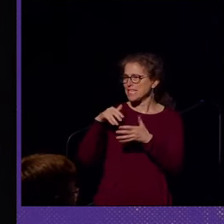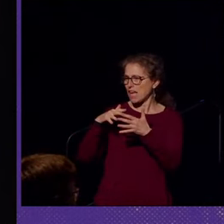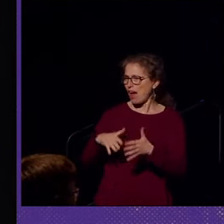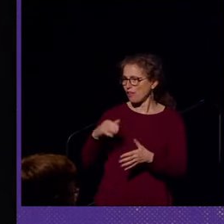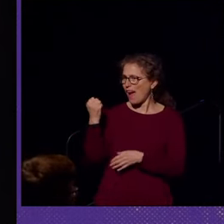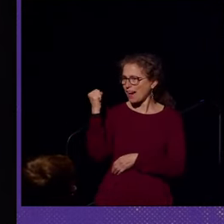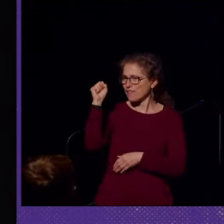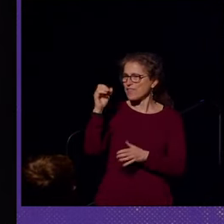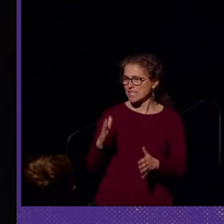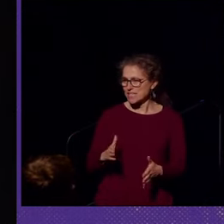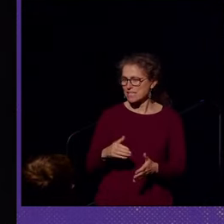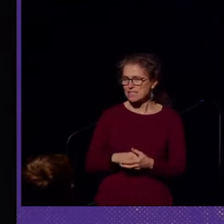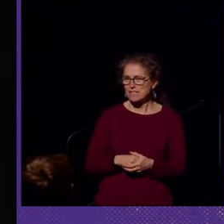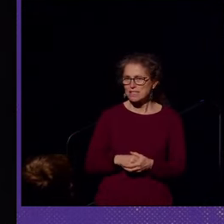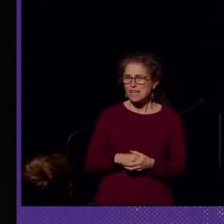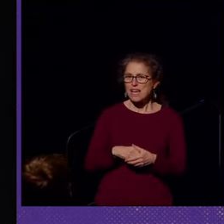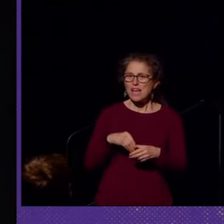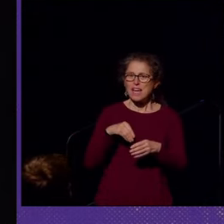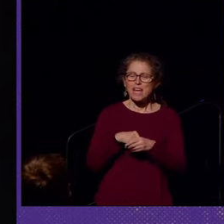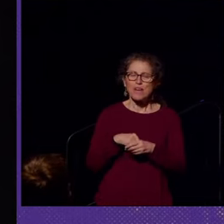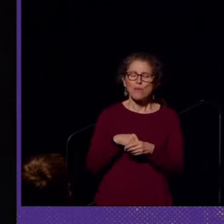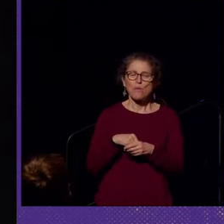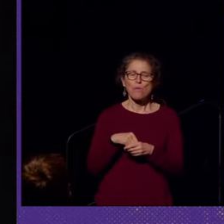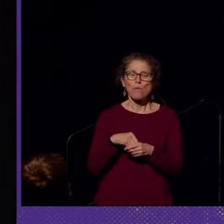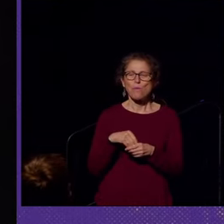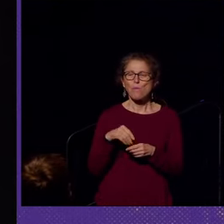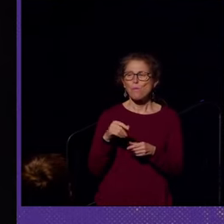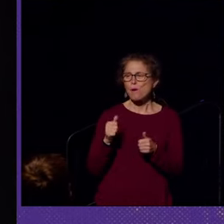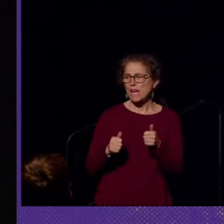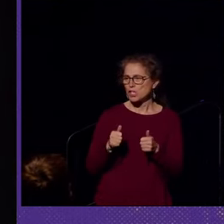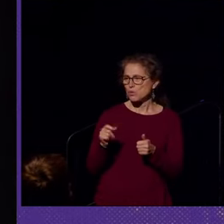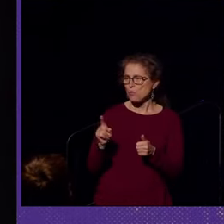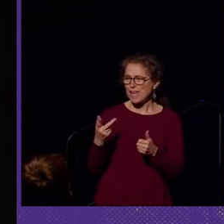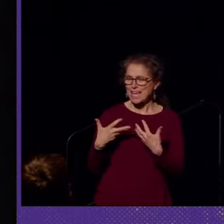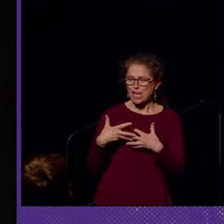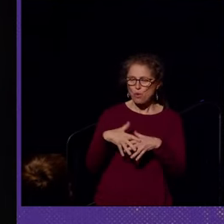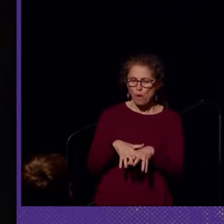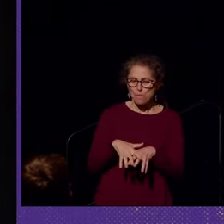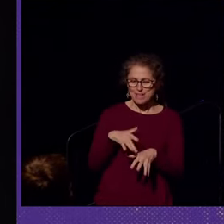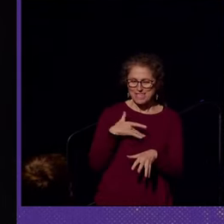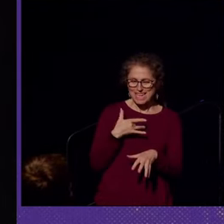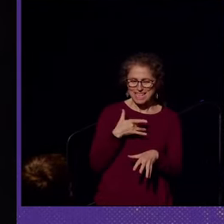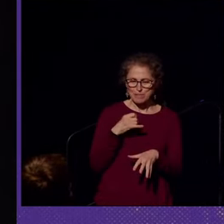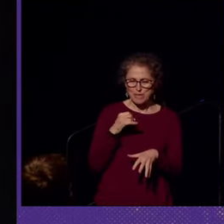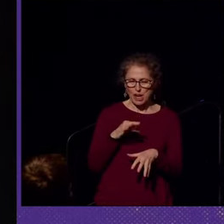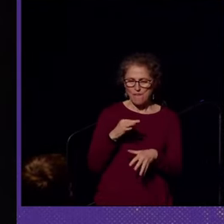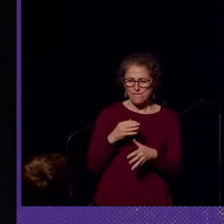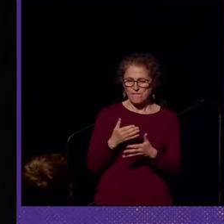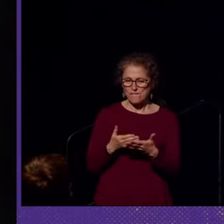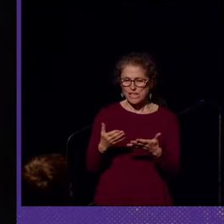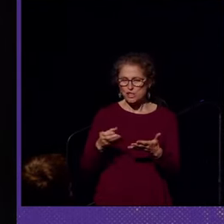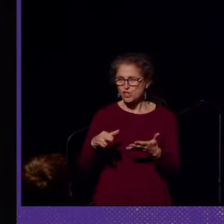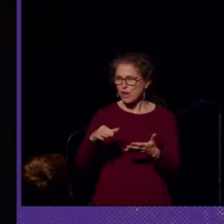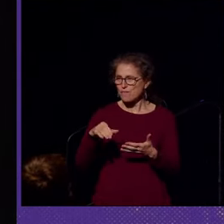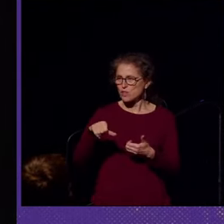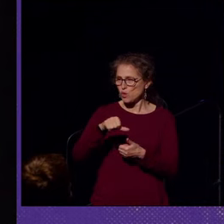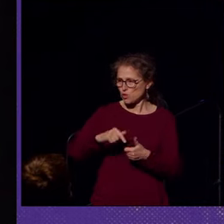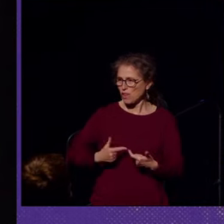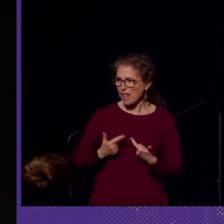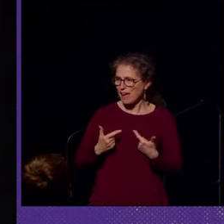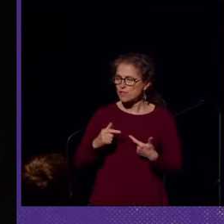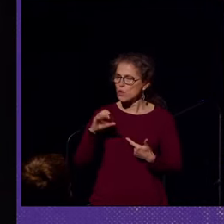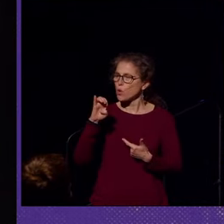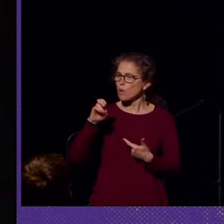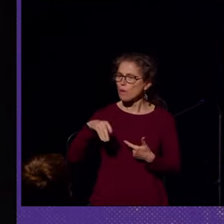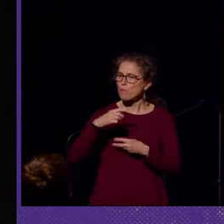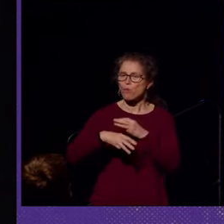activists in which we incorporate accessibility to all features of social life. So a